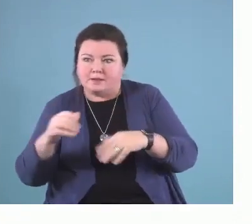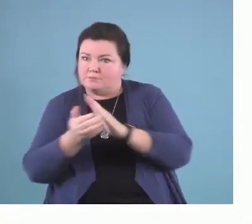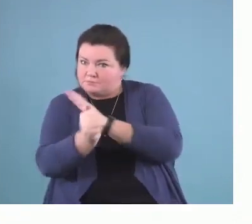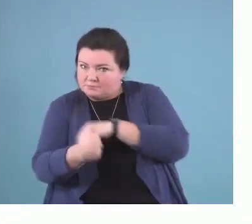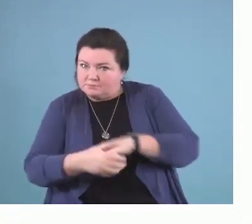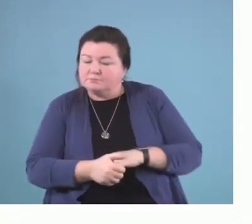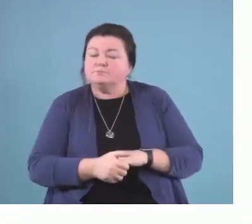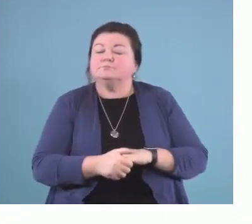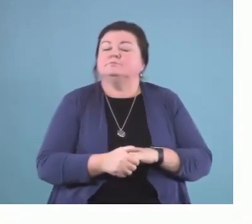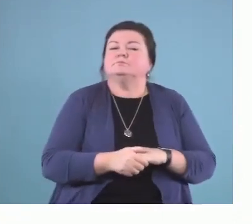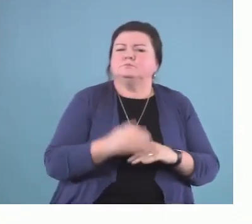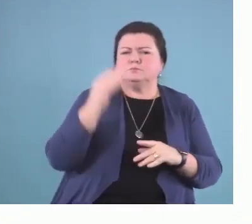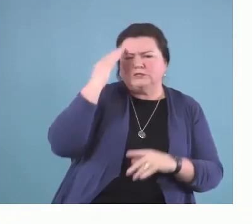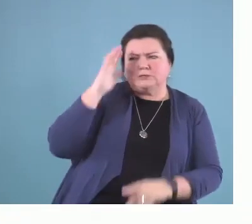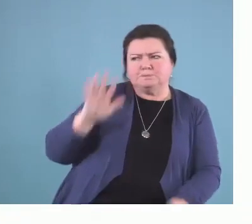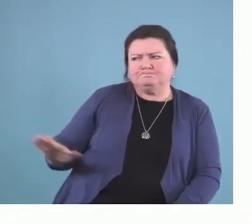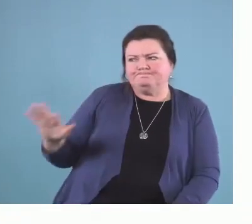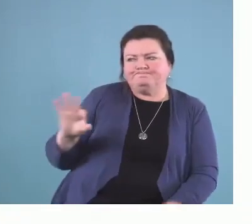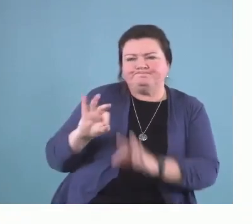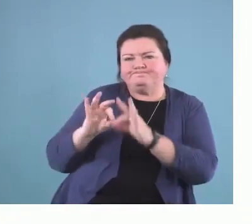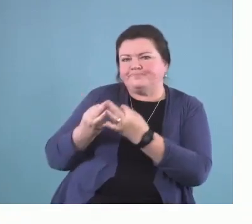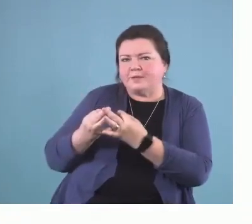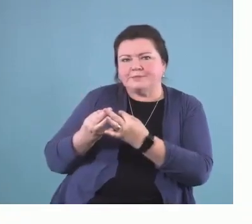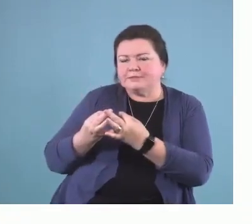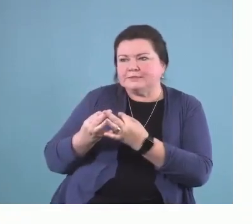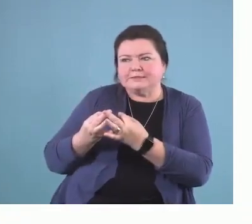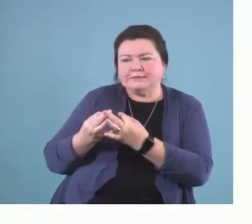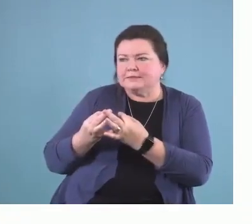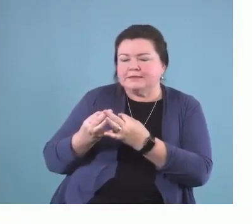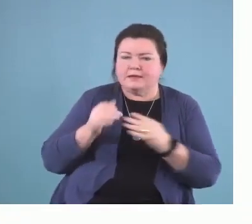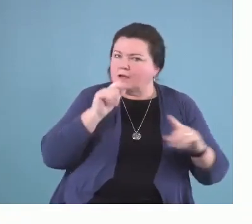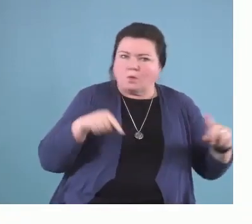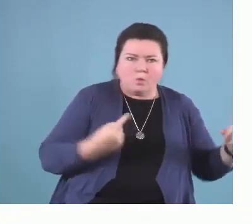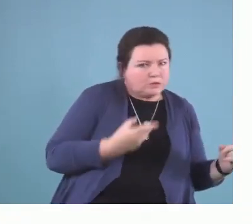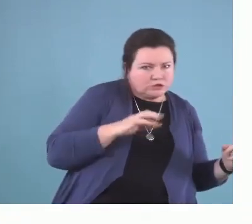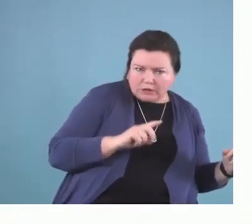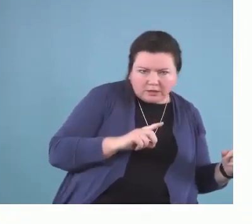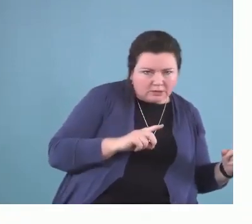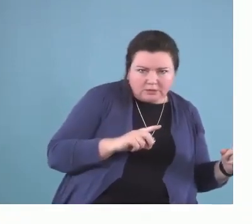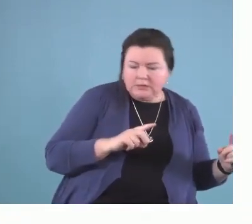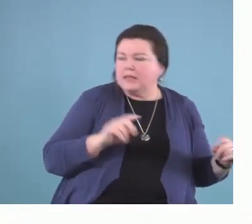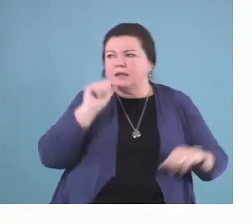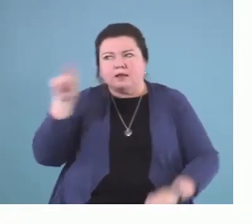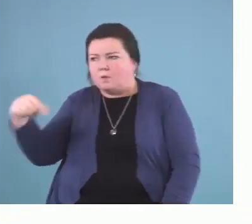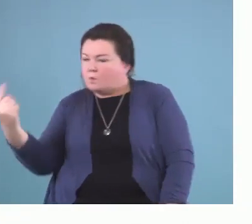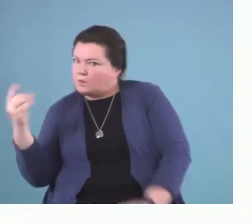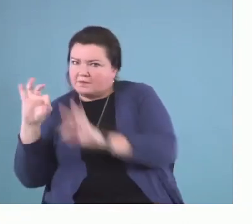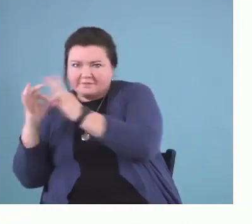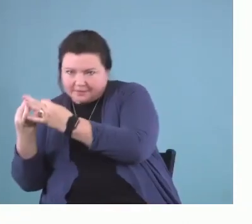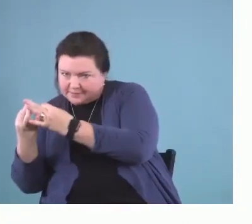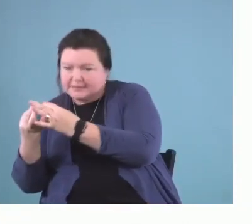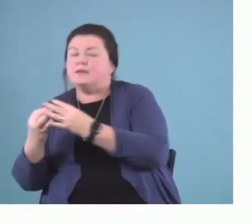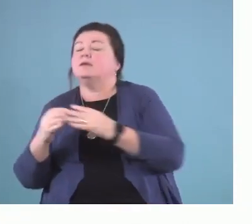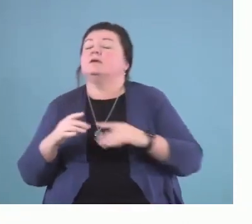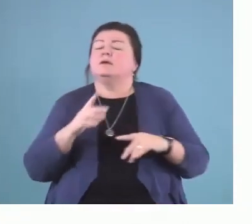that these families don't, it's not just about the child, and it's not just about the family. It's about how